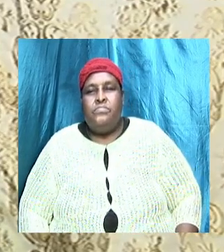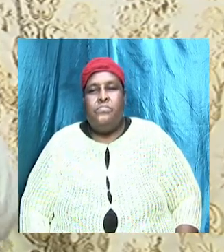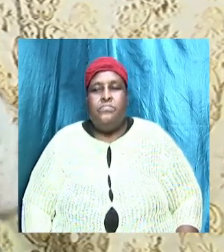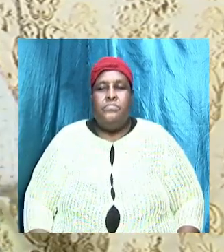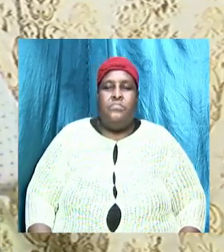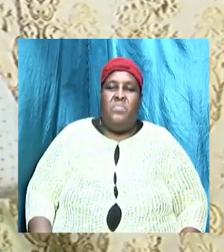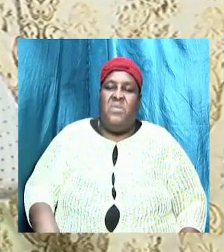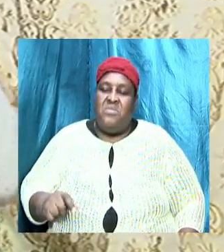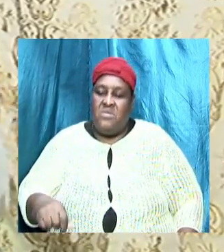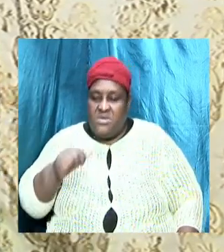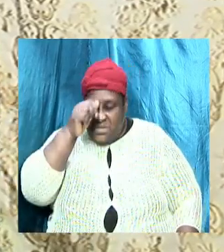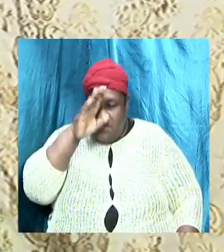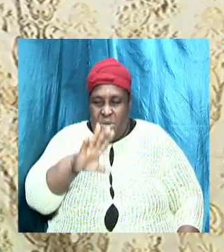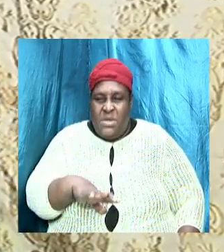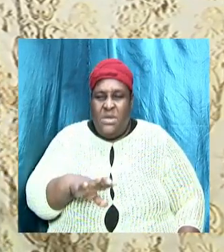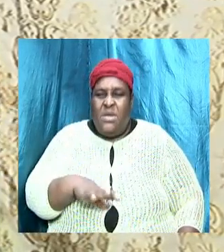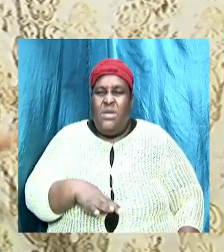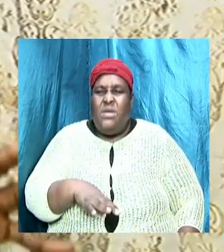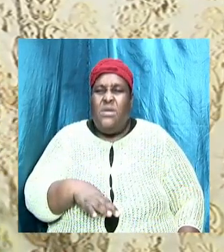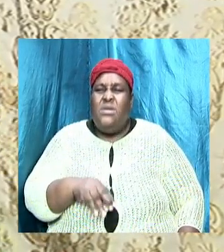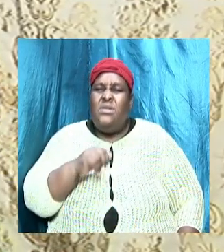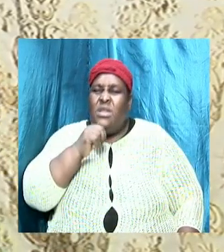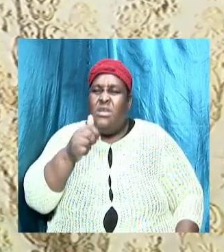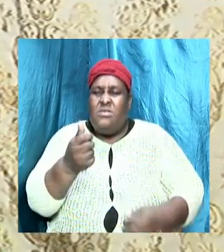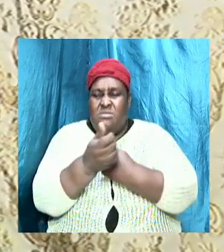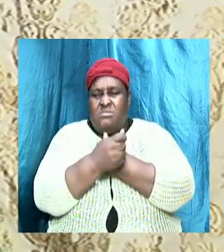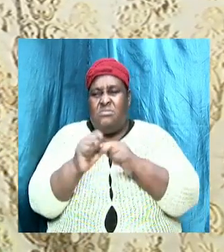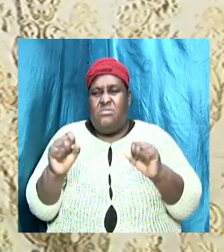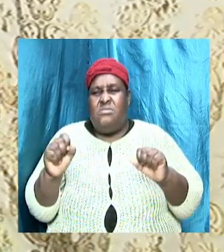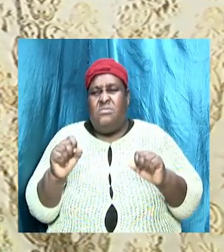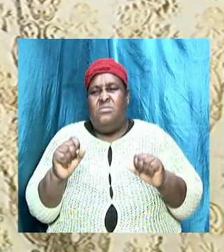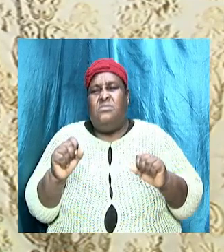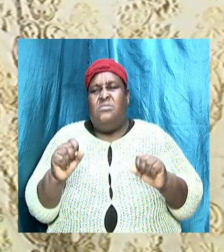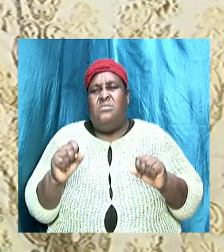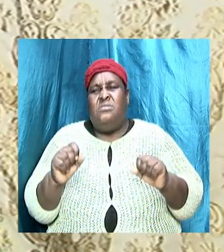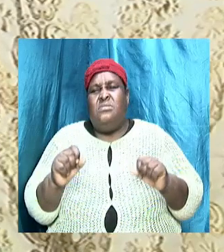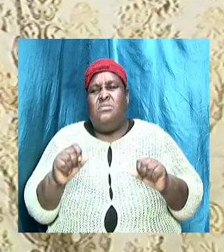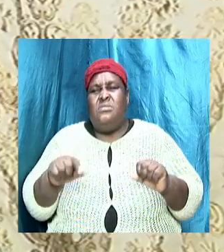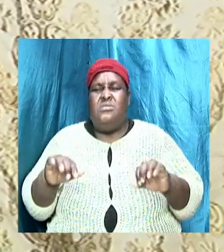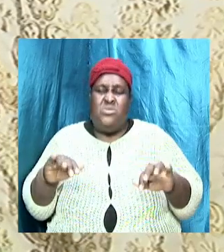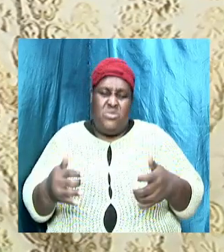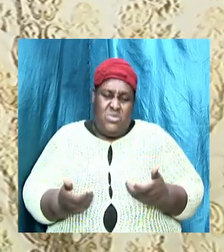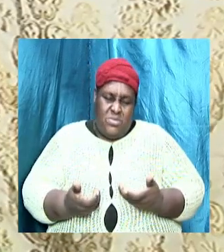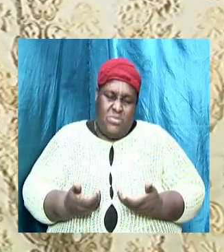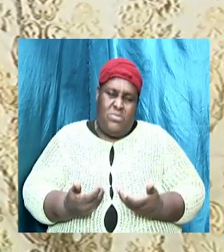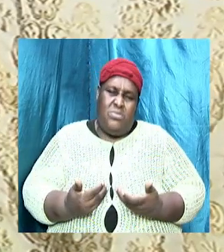and this man he was not safe but look here this is all